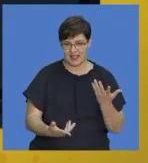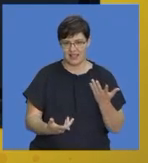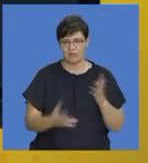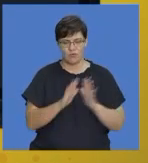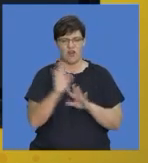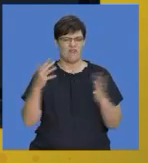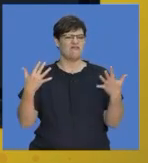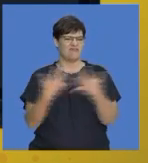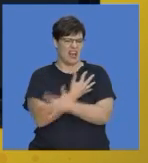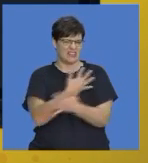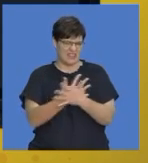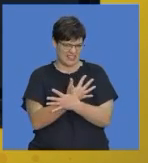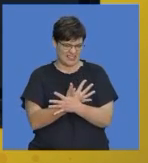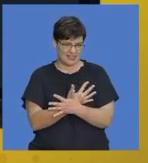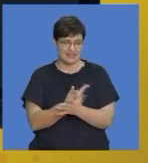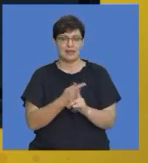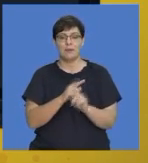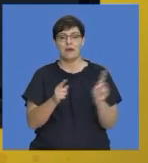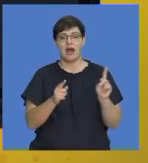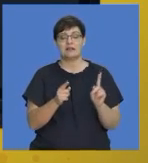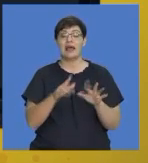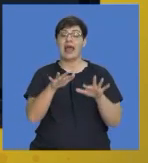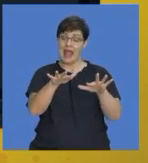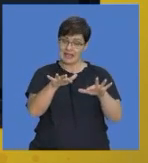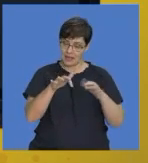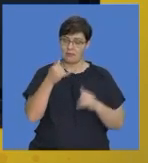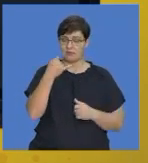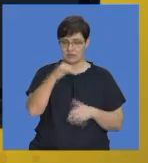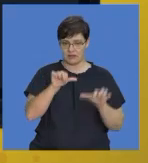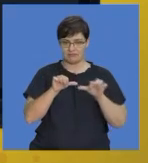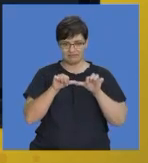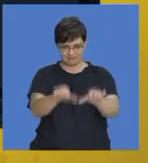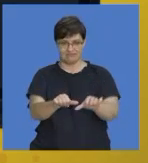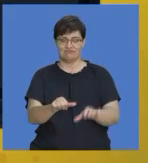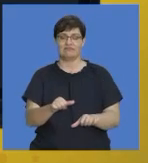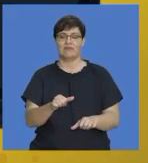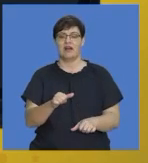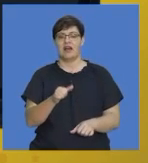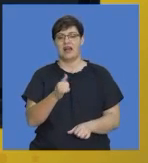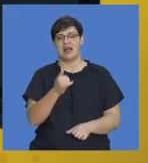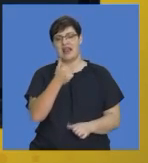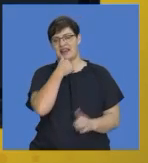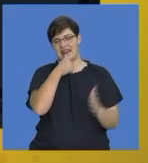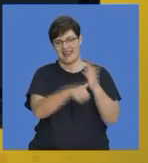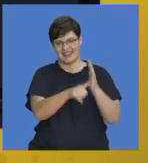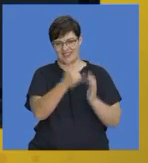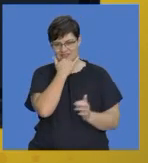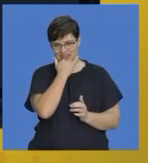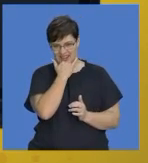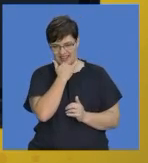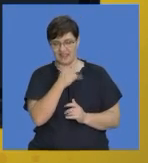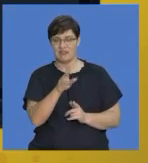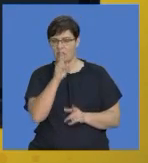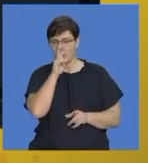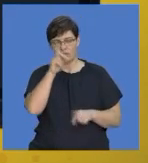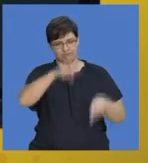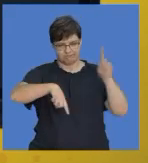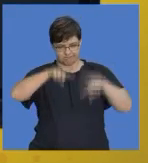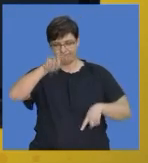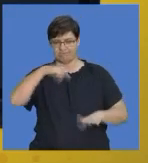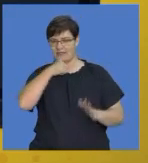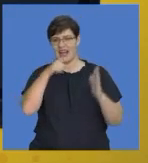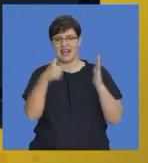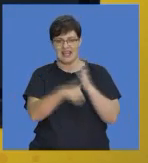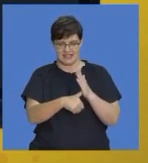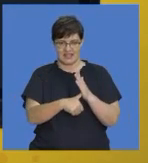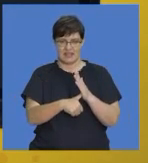That's the faster way of doing things, but in the exams, we still do the friendly letters. So, let's go on and look at the different types